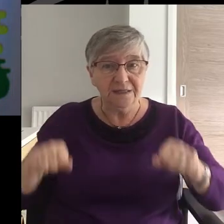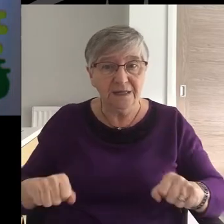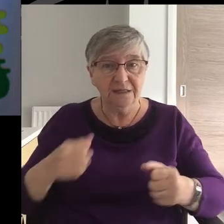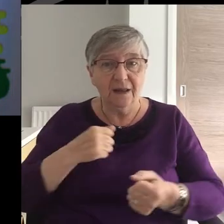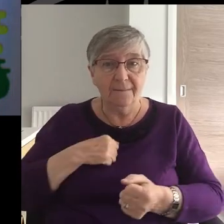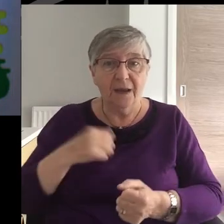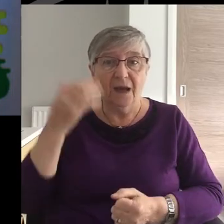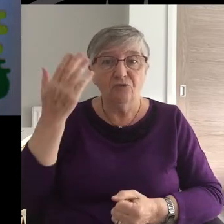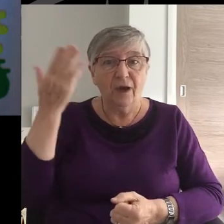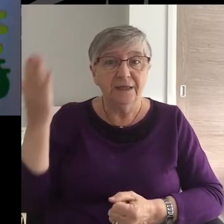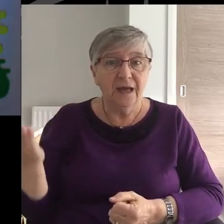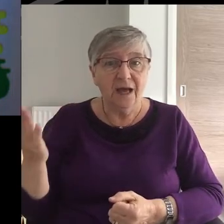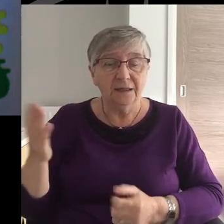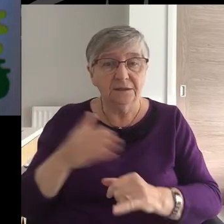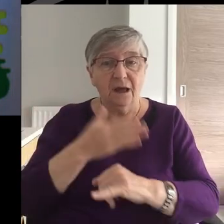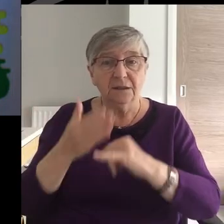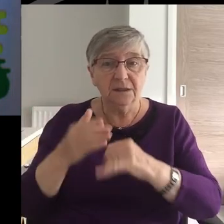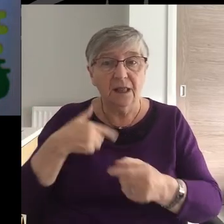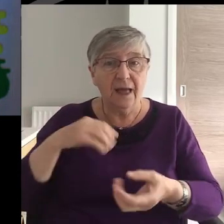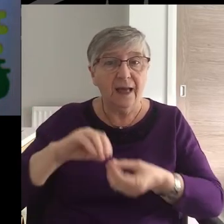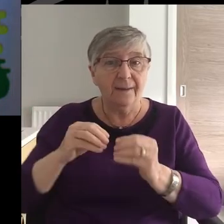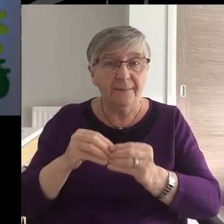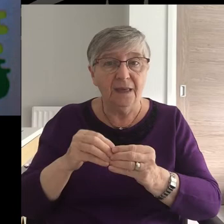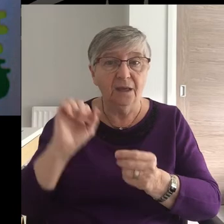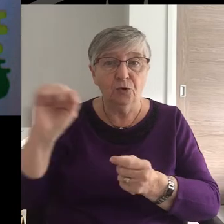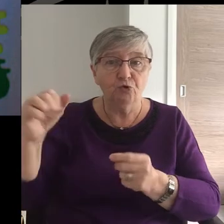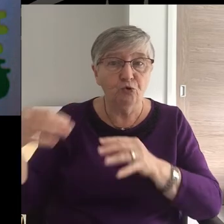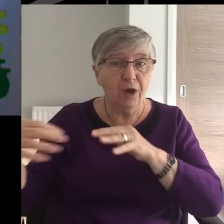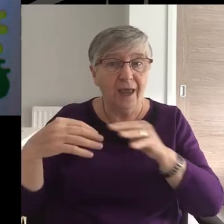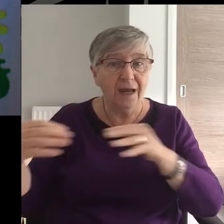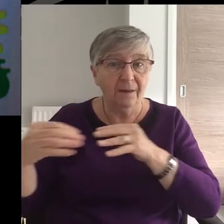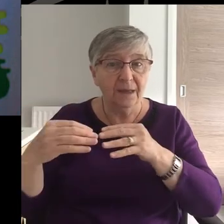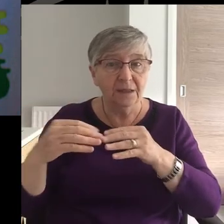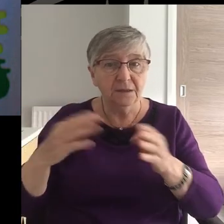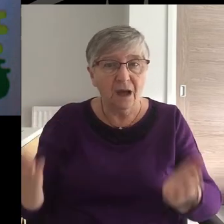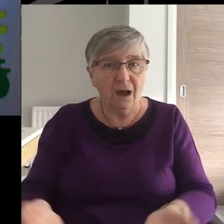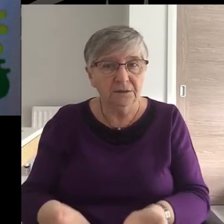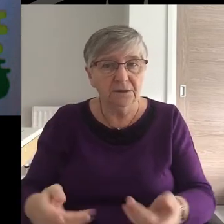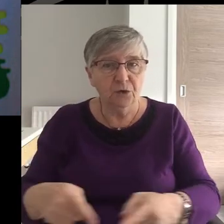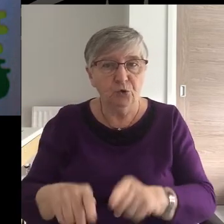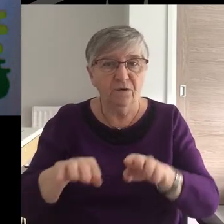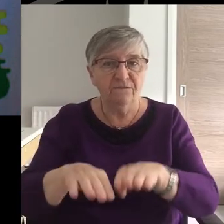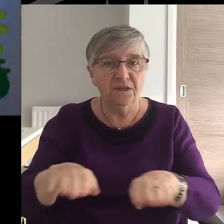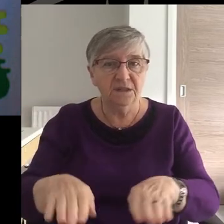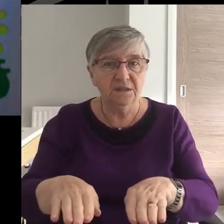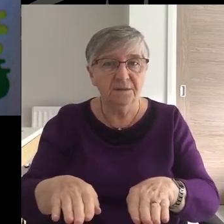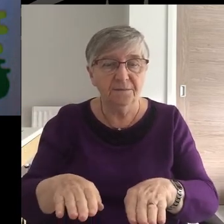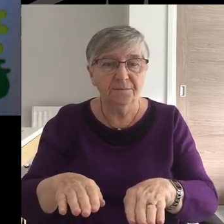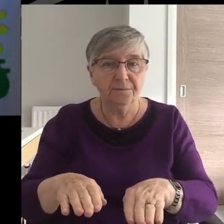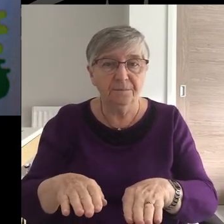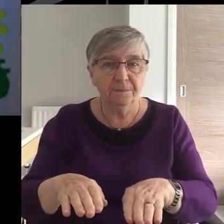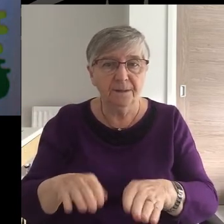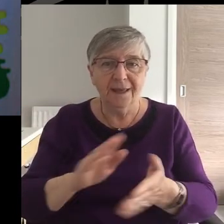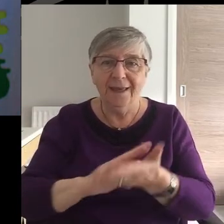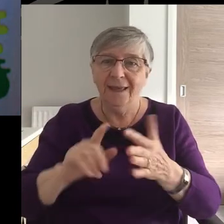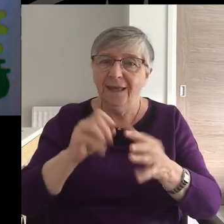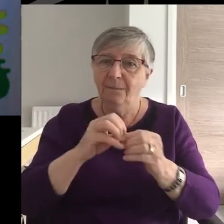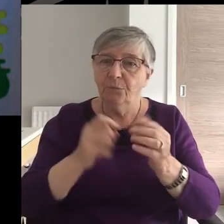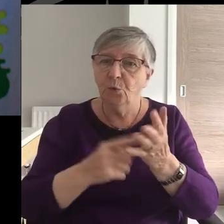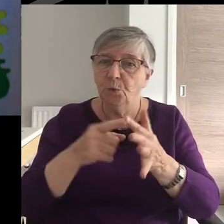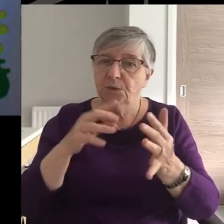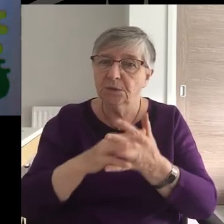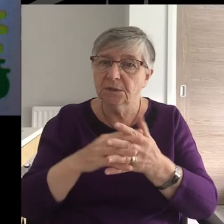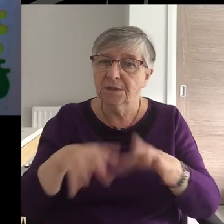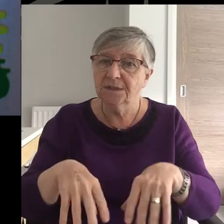until I make your enemies a footstool for your feet. The book of Hebrews begins,